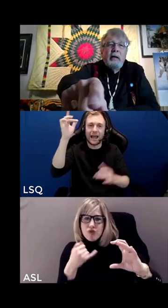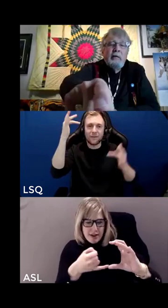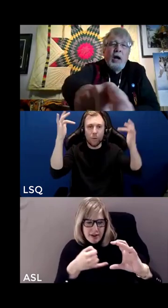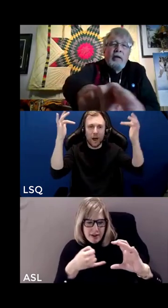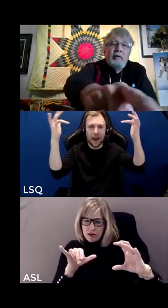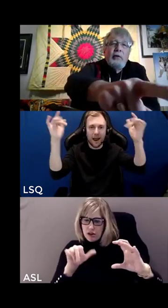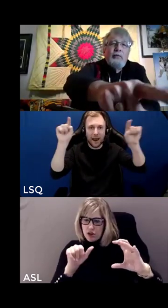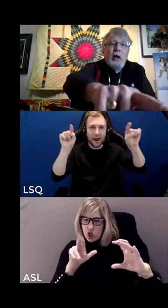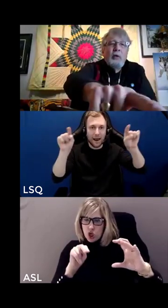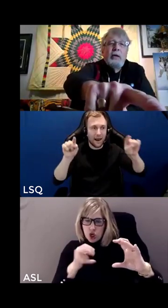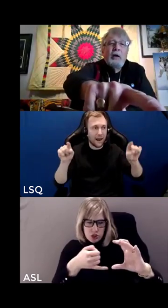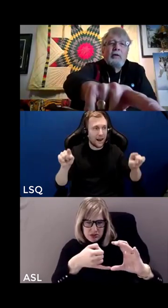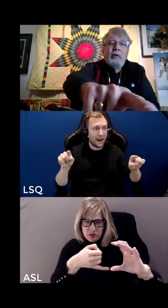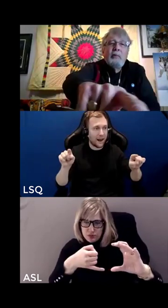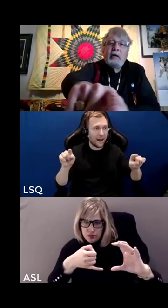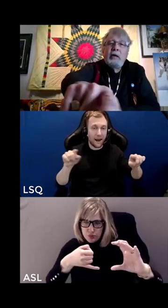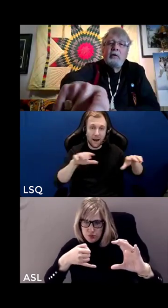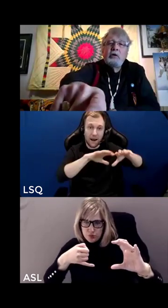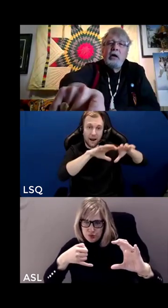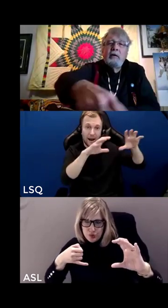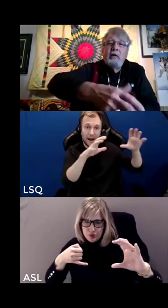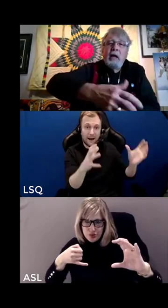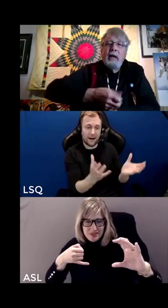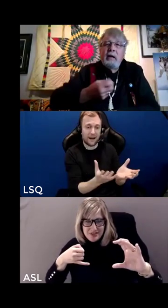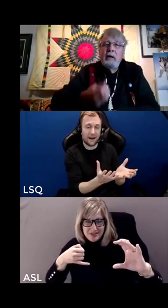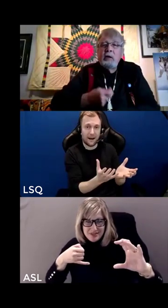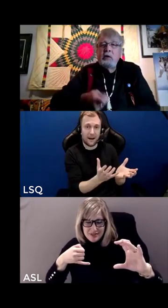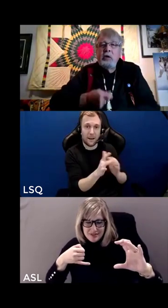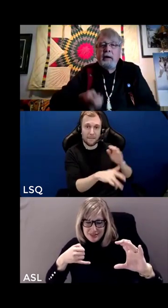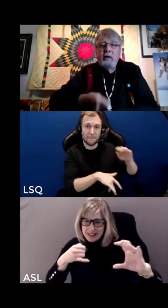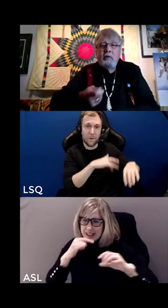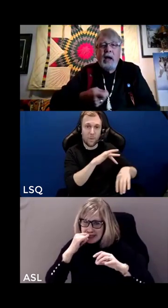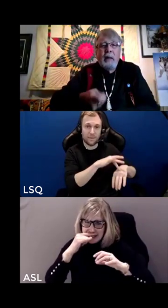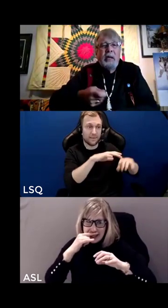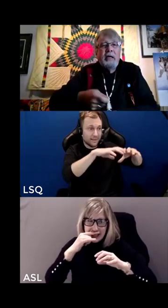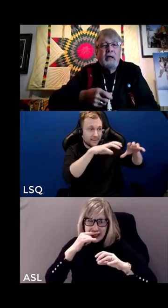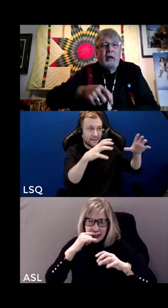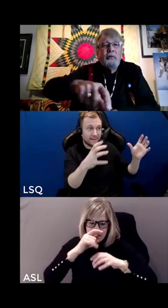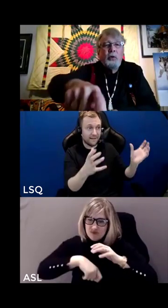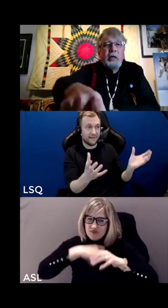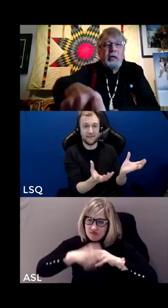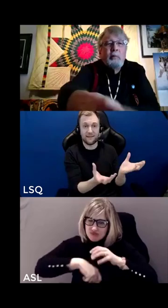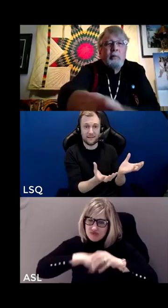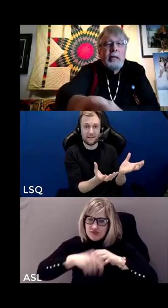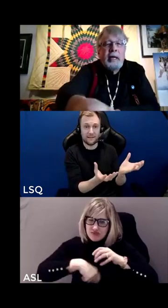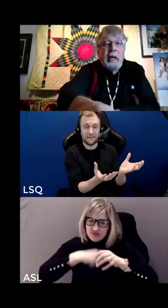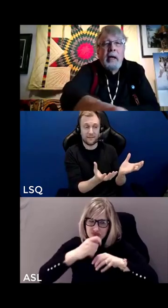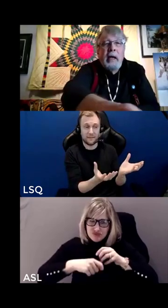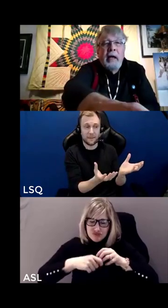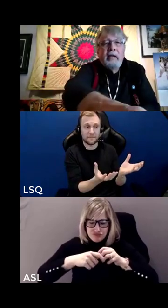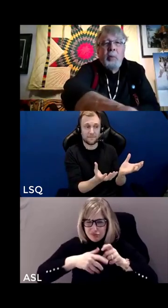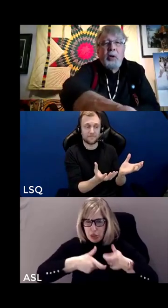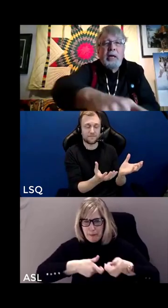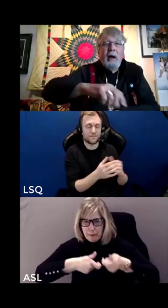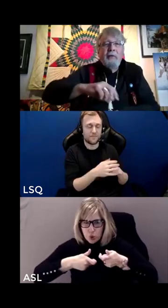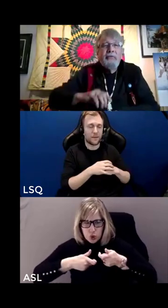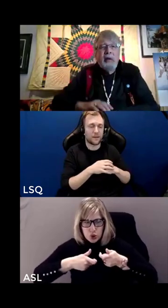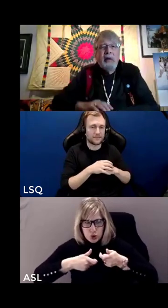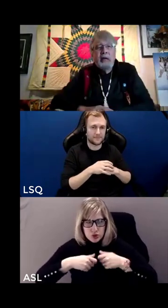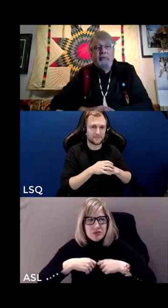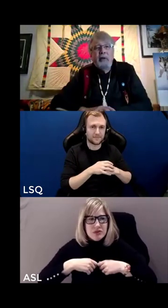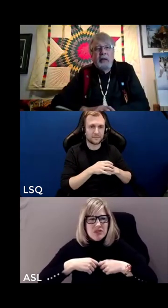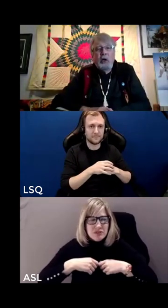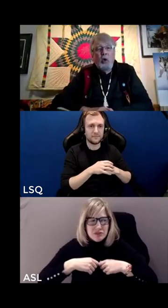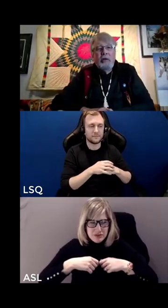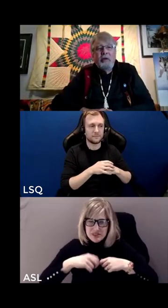that runs if you follow it on from the his the child's hand when the child is wrapping it and unfolding it pulling it and it's pulling off